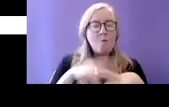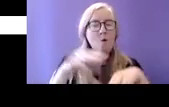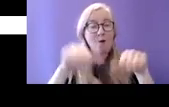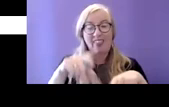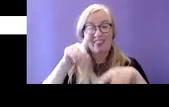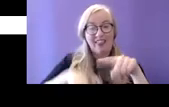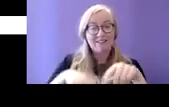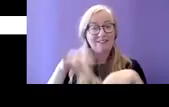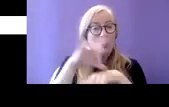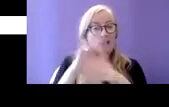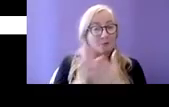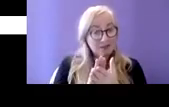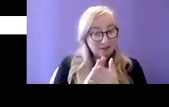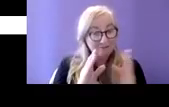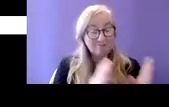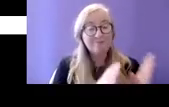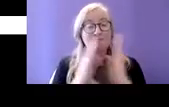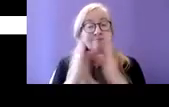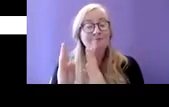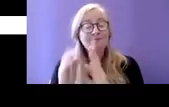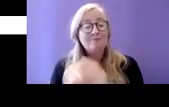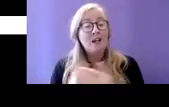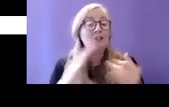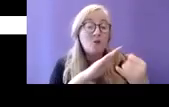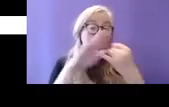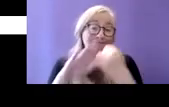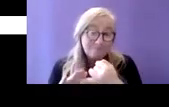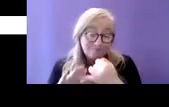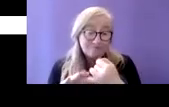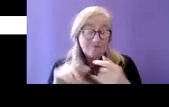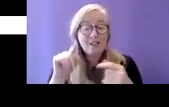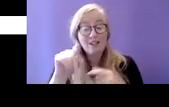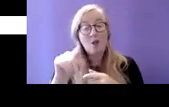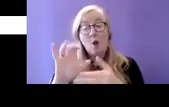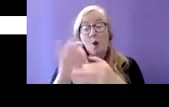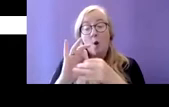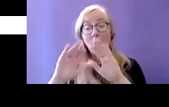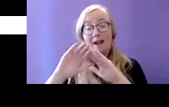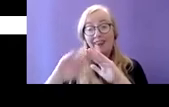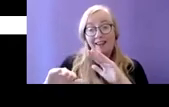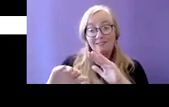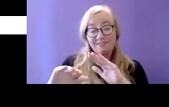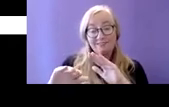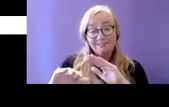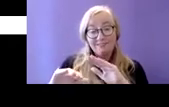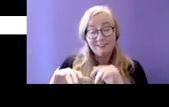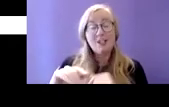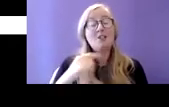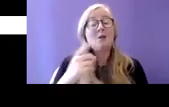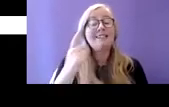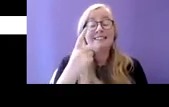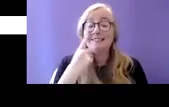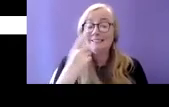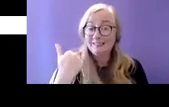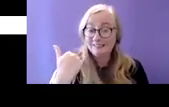finally we turn to the issue of homelessness as observed earlier persons with disabilities are more likely to be